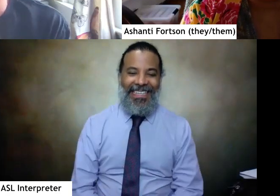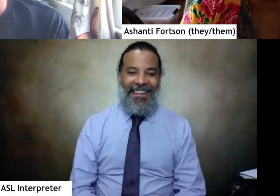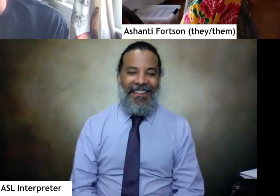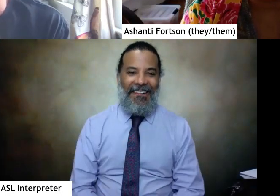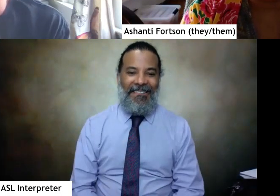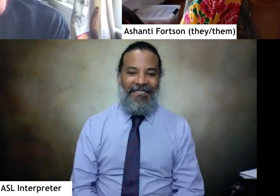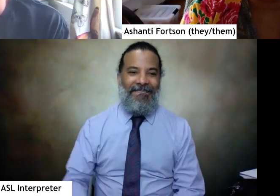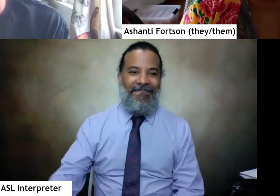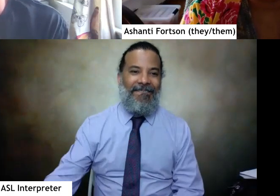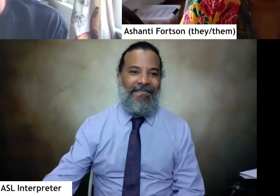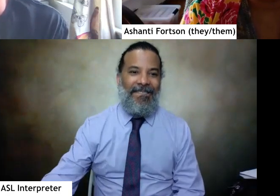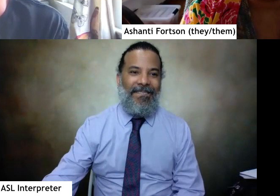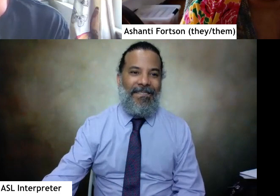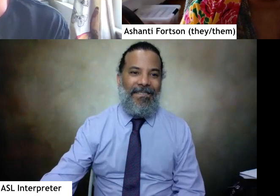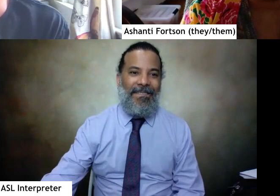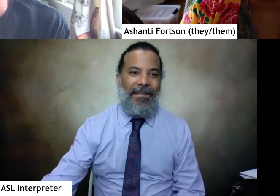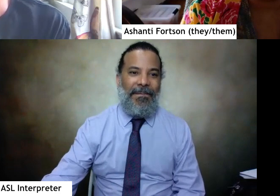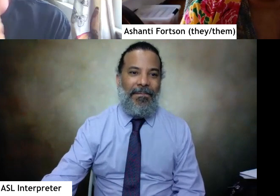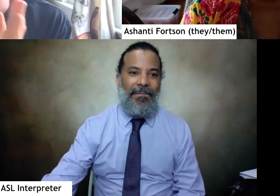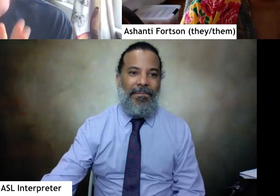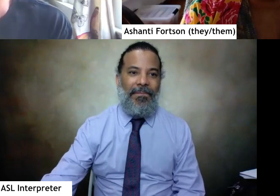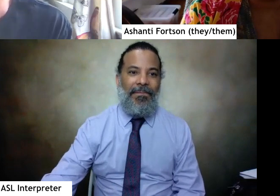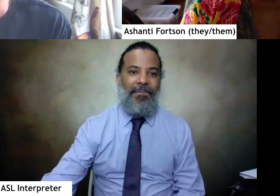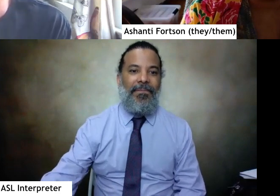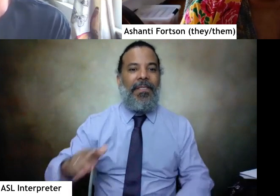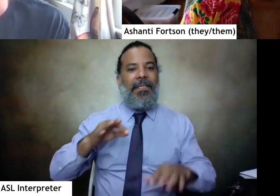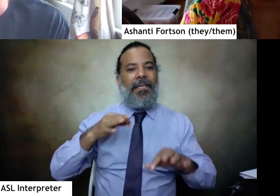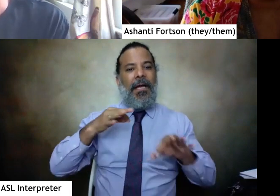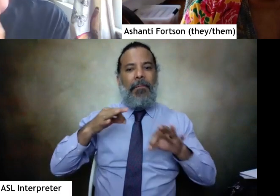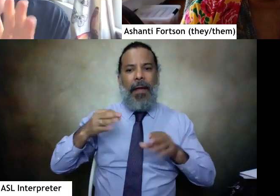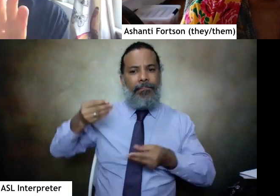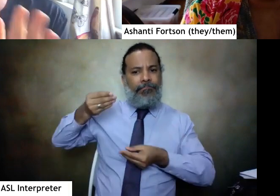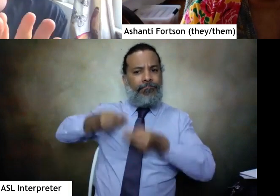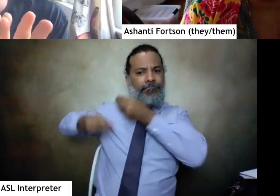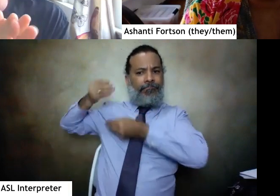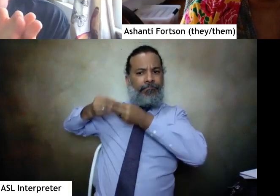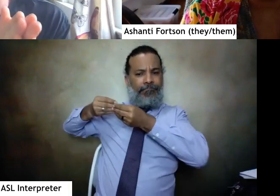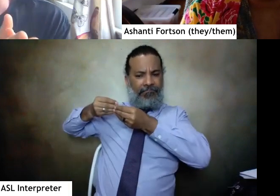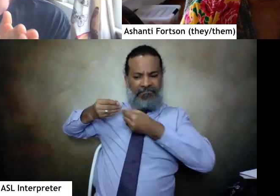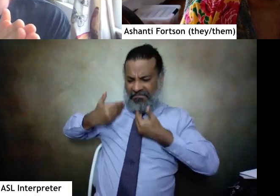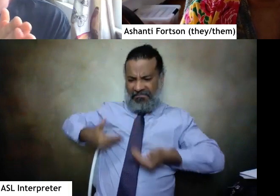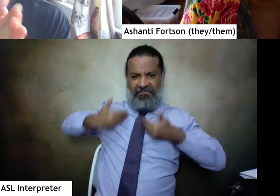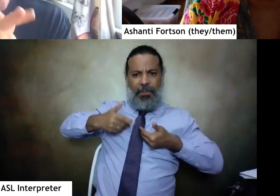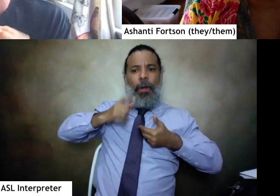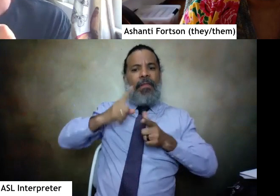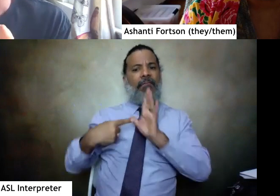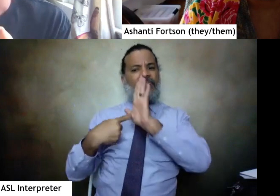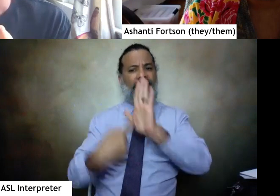I am just going to share a little bit about my lineage, and then I'll share some slides.